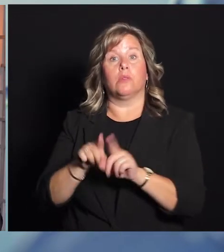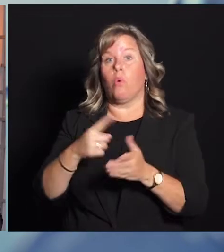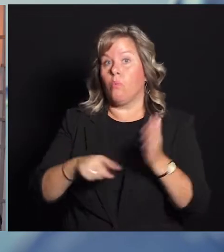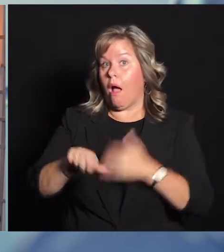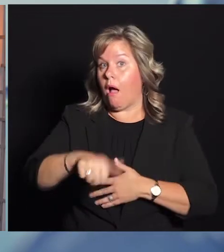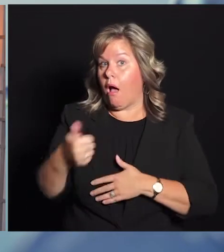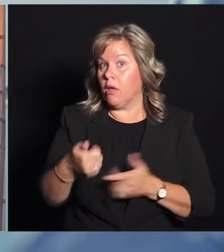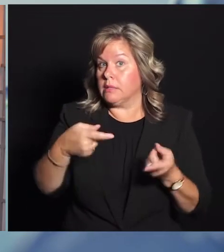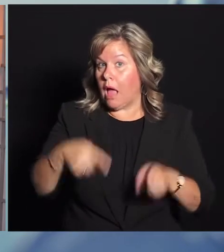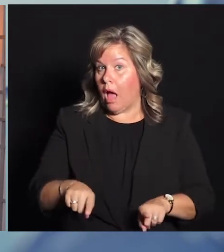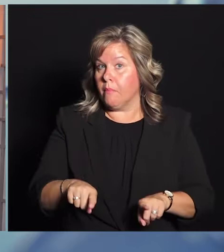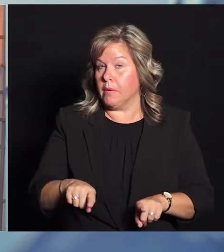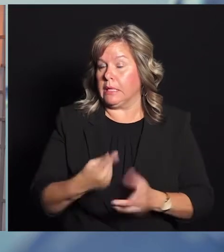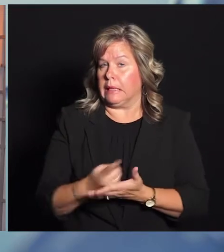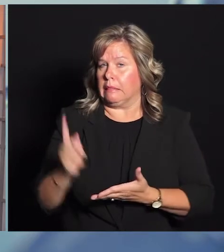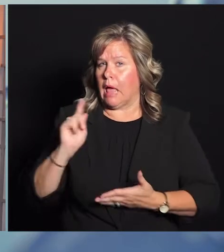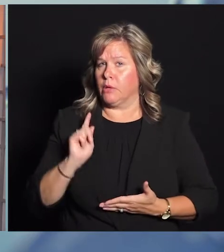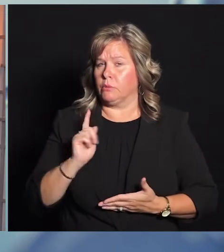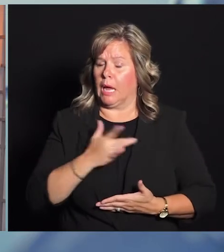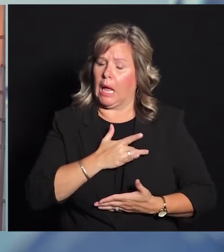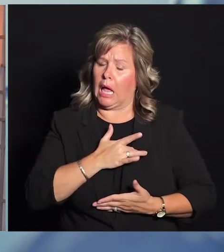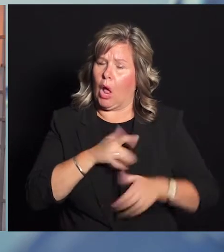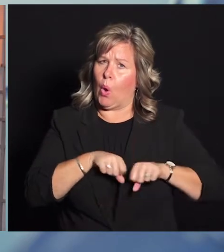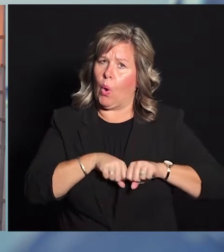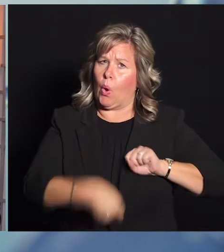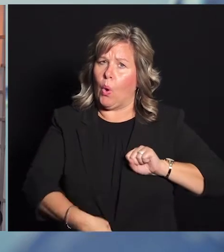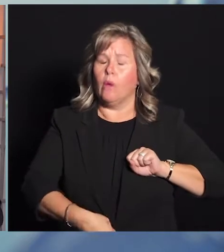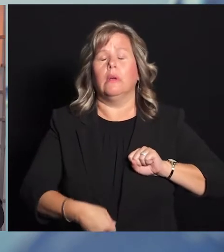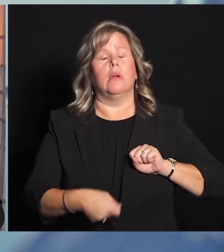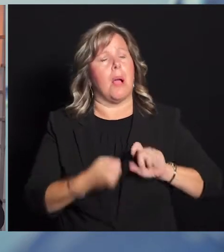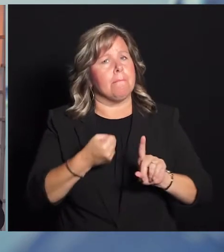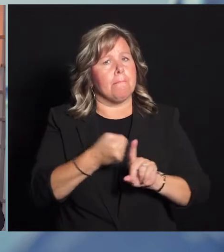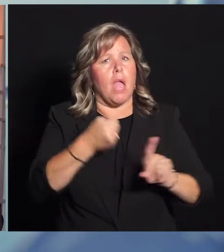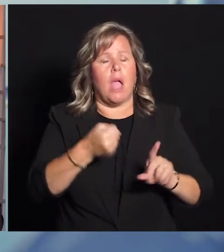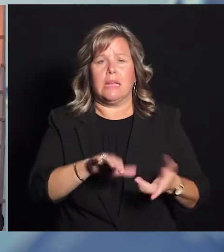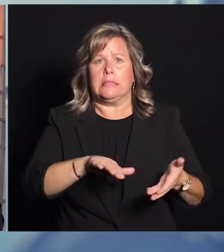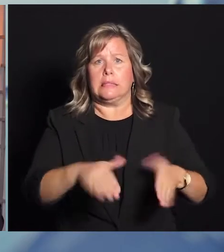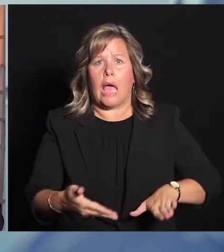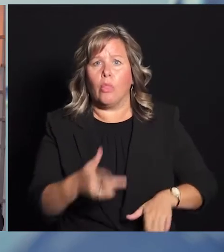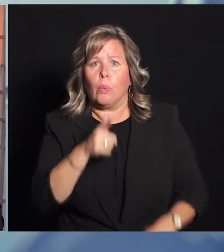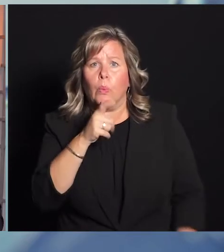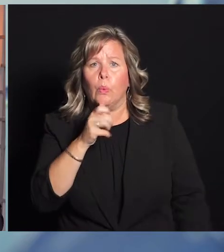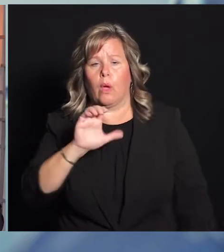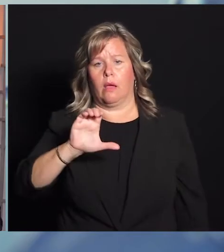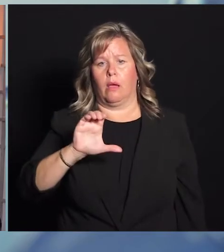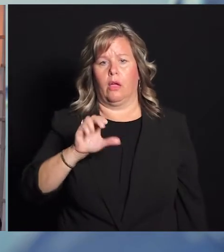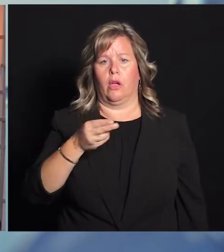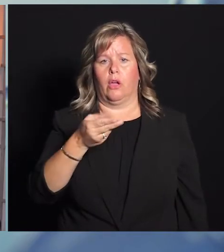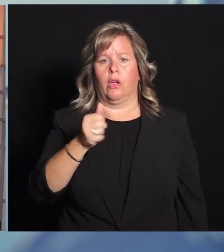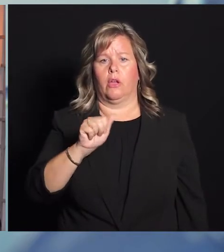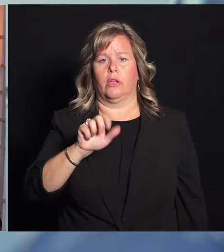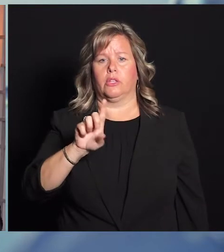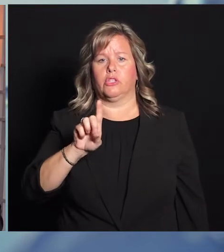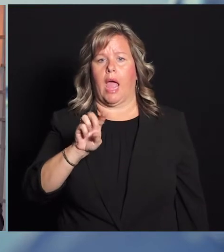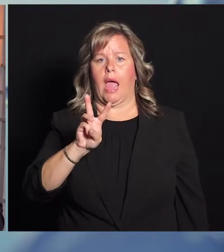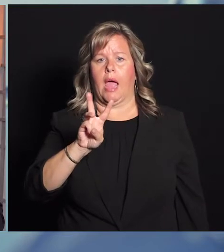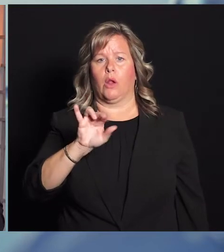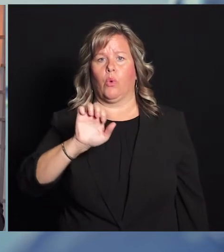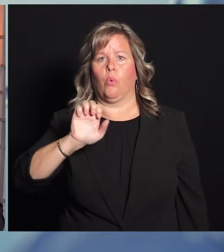happened over the past week that I want to talk about that was tragic and heartbreaking was the sudden unexpected death of Chadwick Boseman.